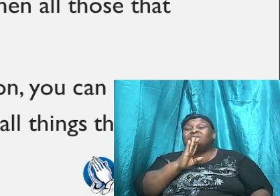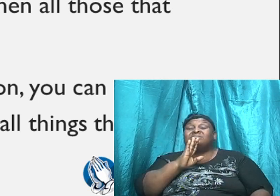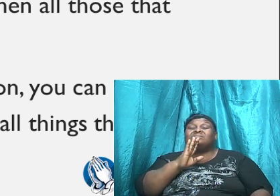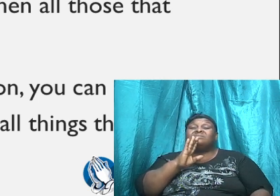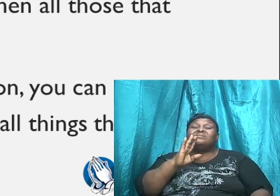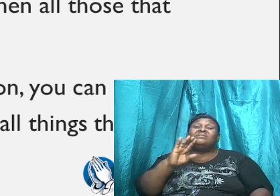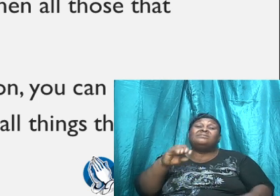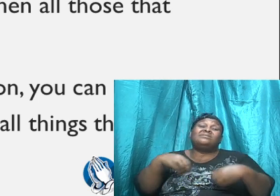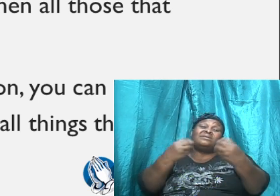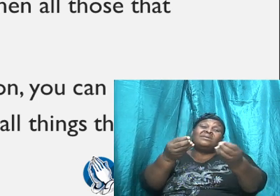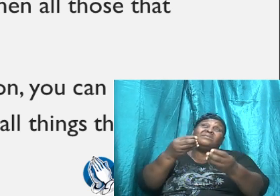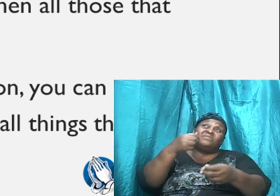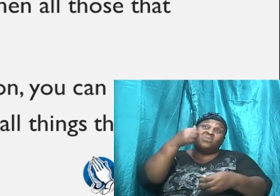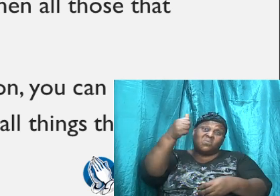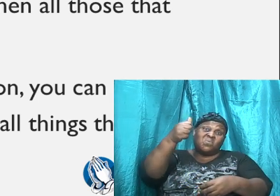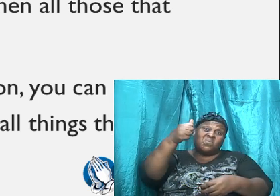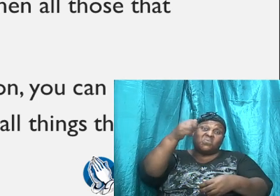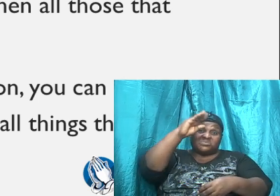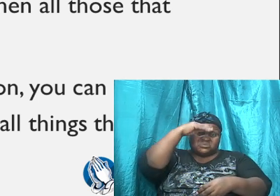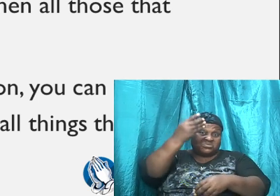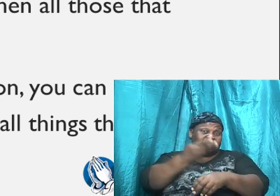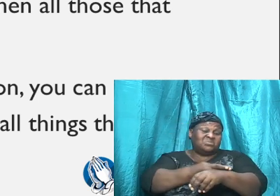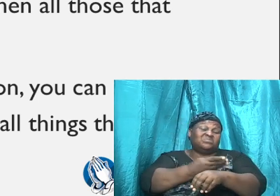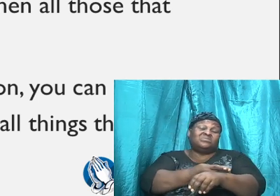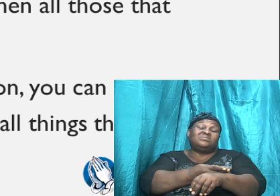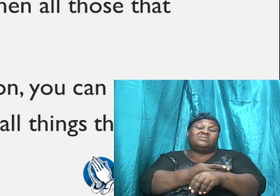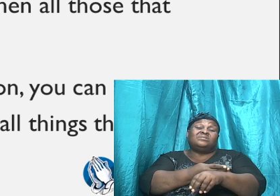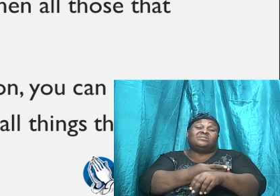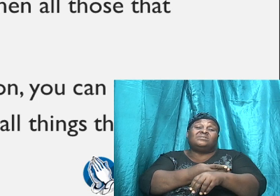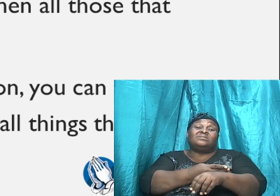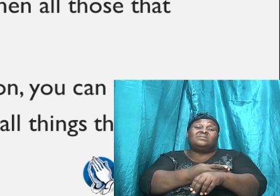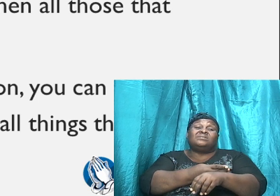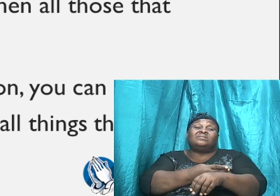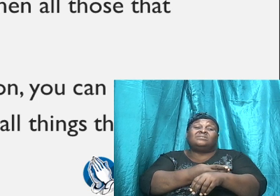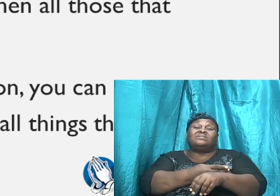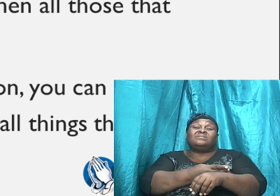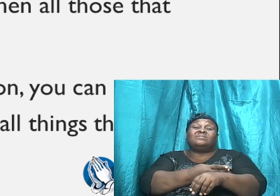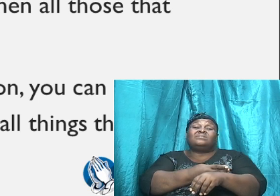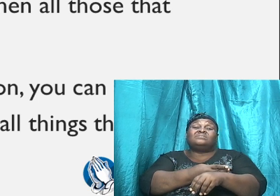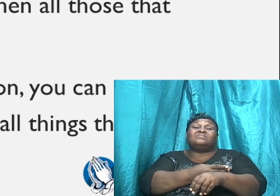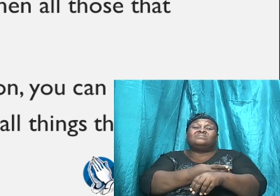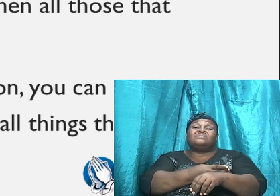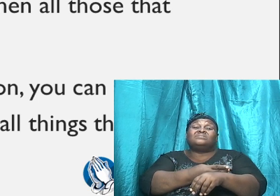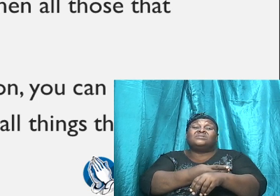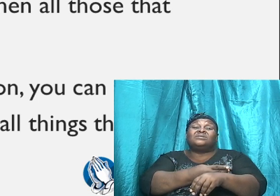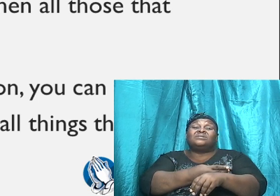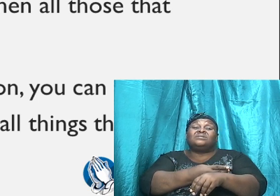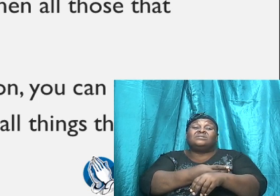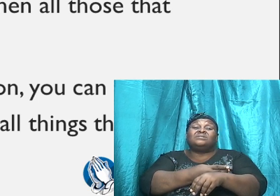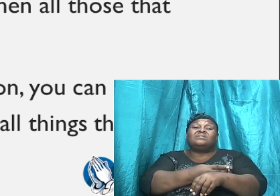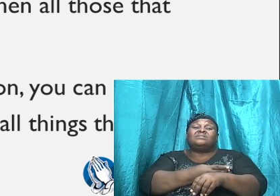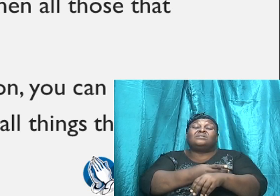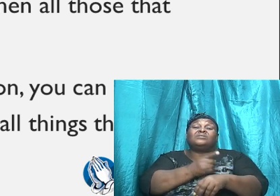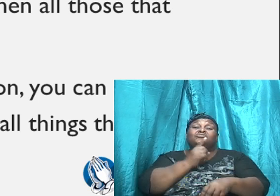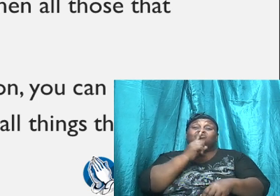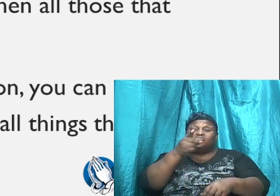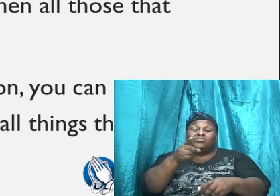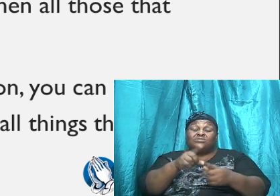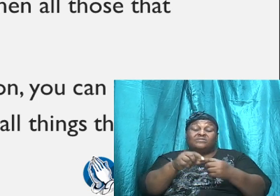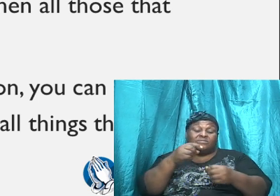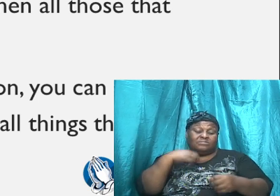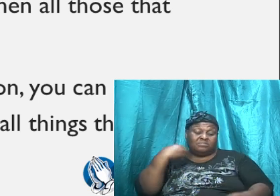his only begotten son, as the scripture says, is a guarantee to us